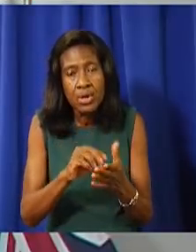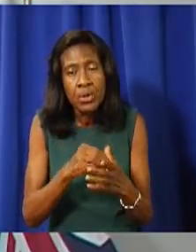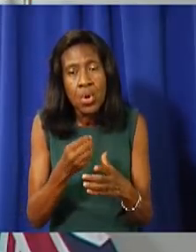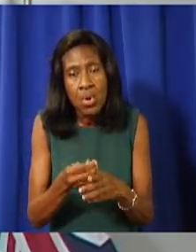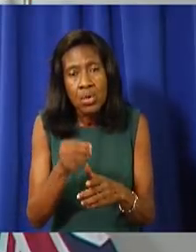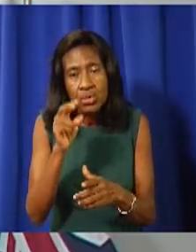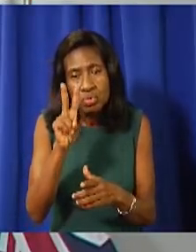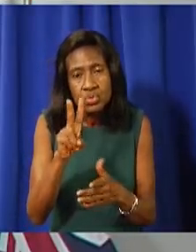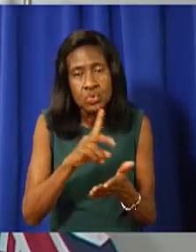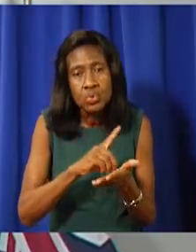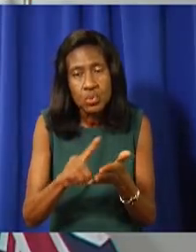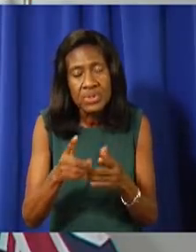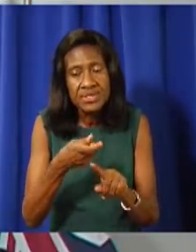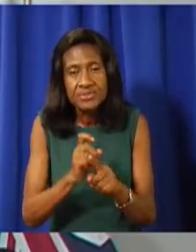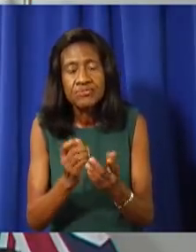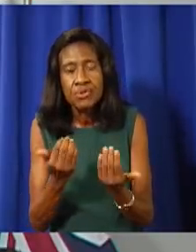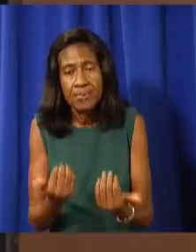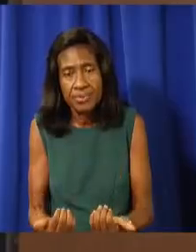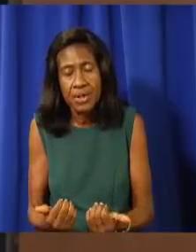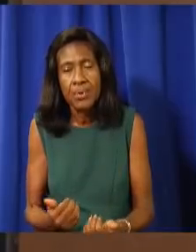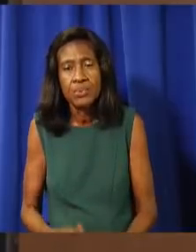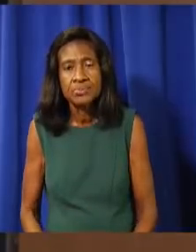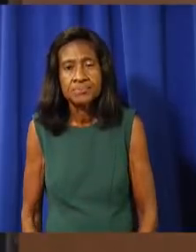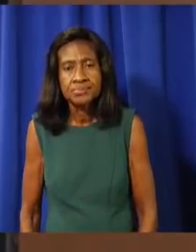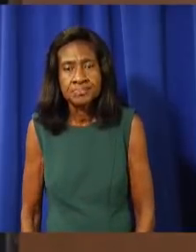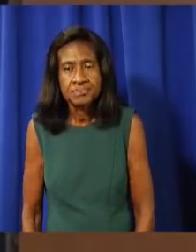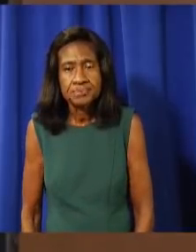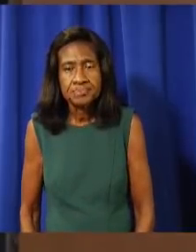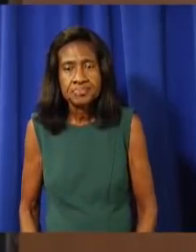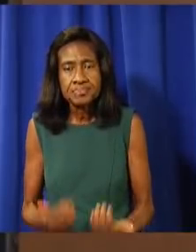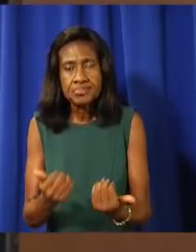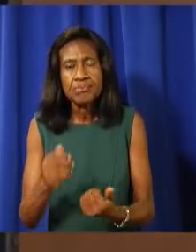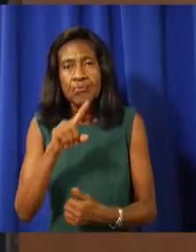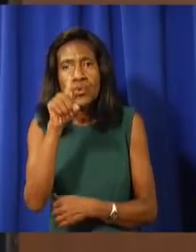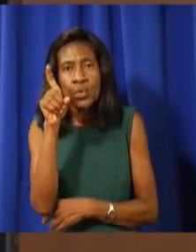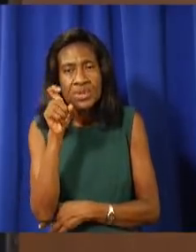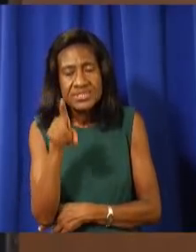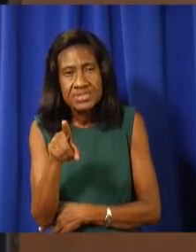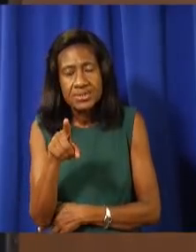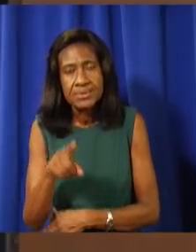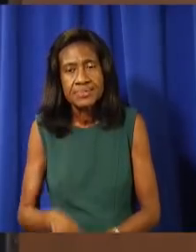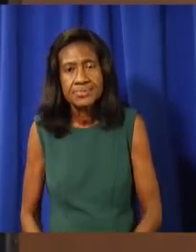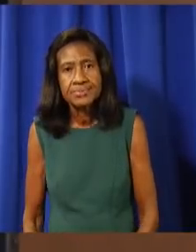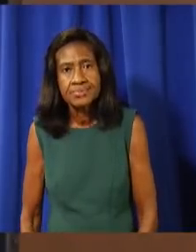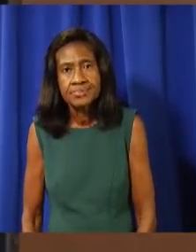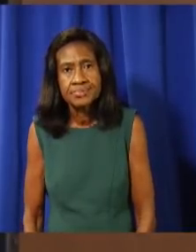Thank you very much. Thank you. we now call on Wendy from CNS for her questions.